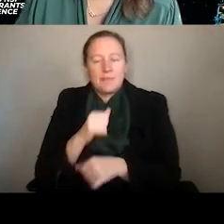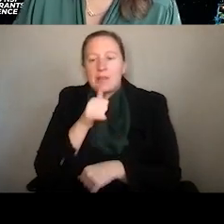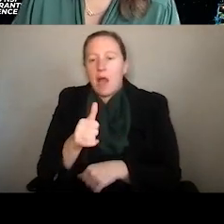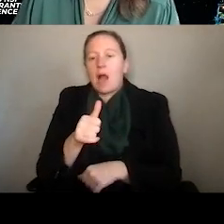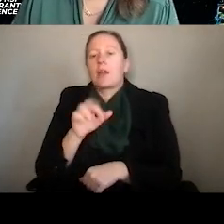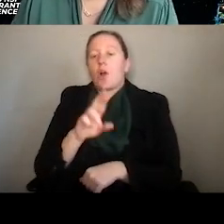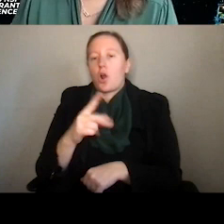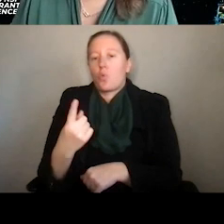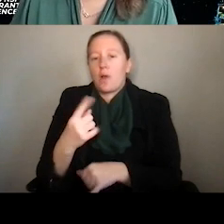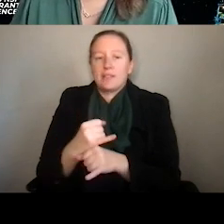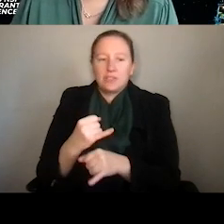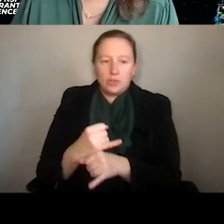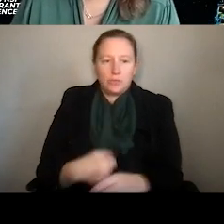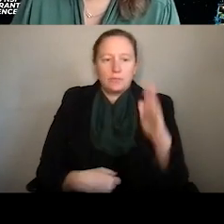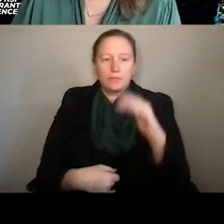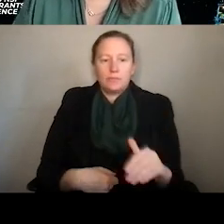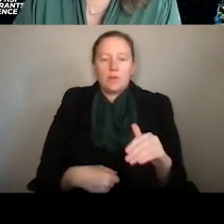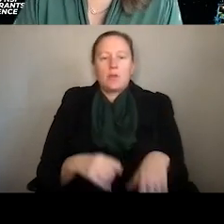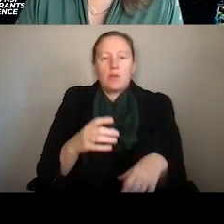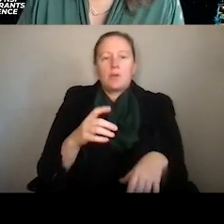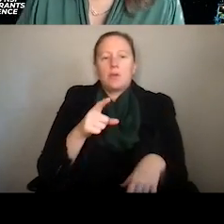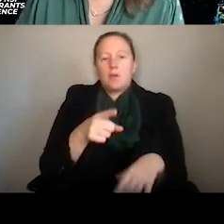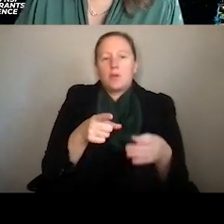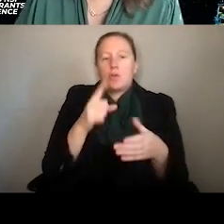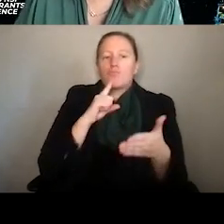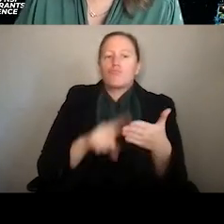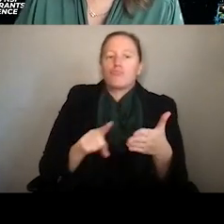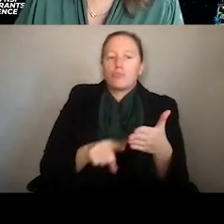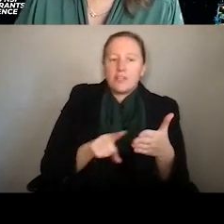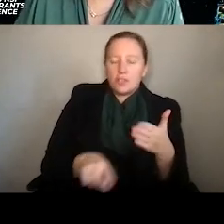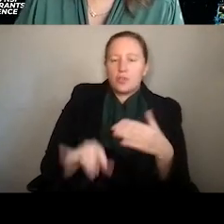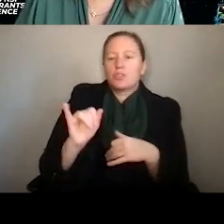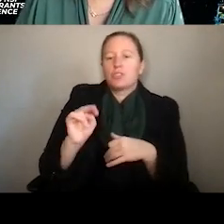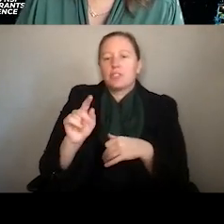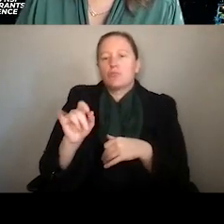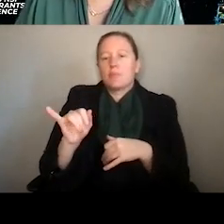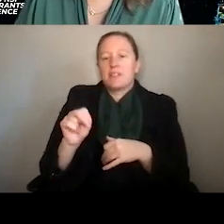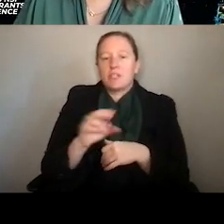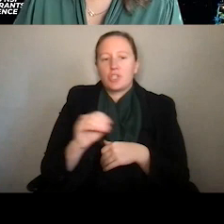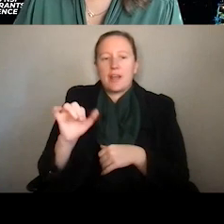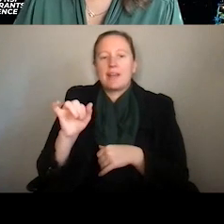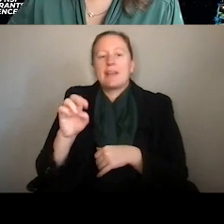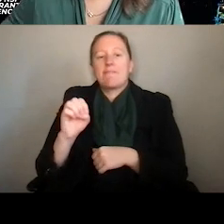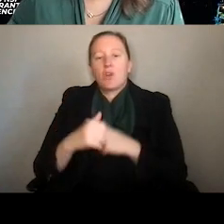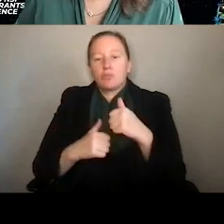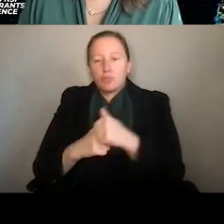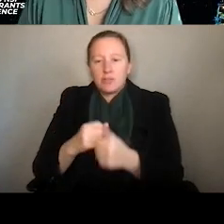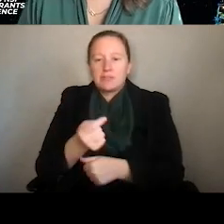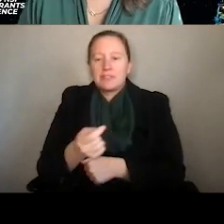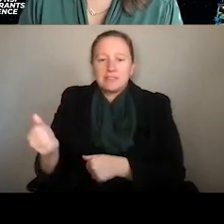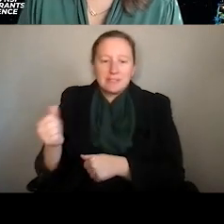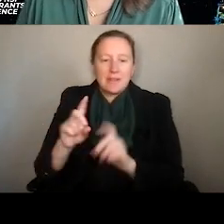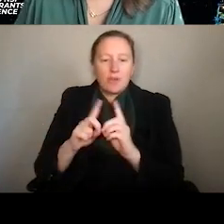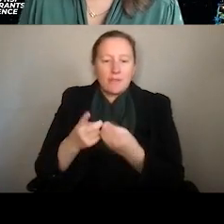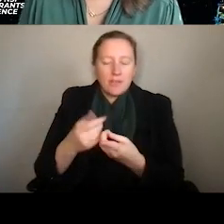And the last category on this slide is broadly research instrumentation and infrastructure. So several divisions have programs